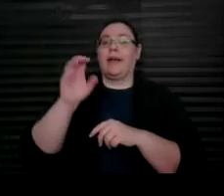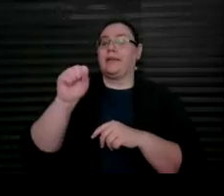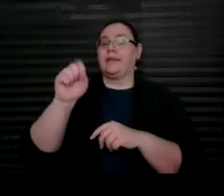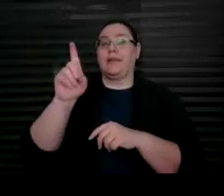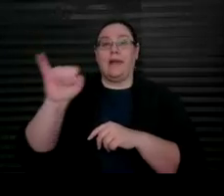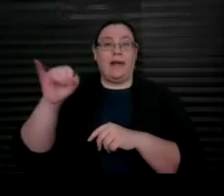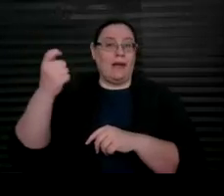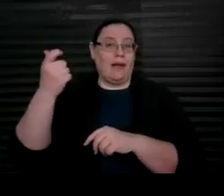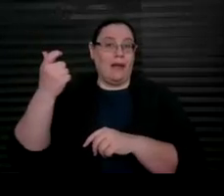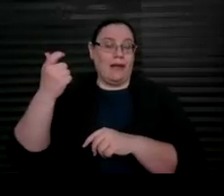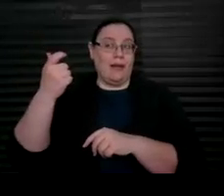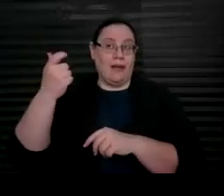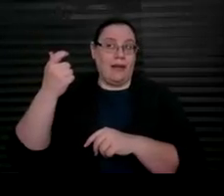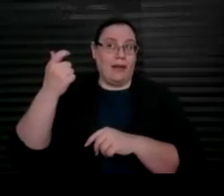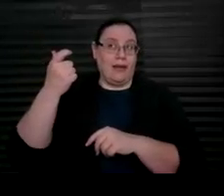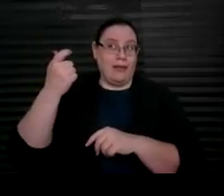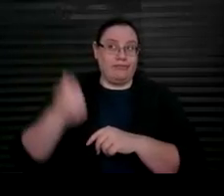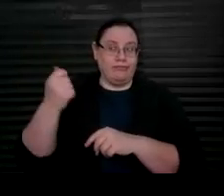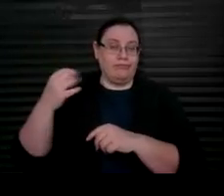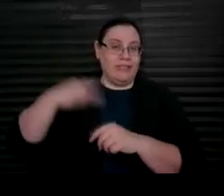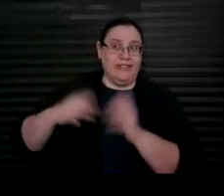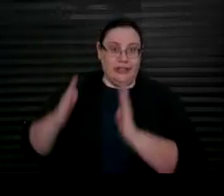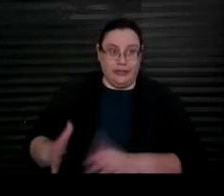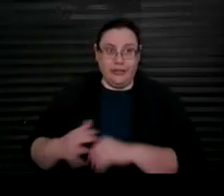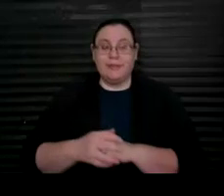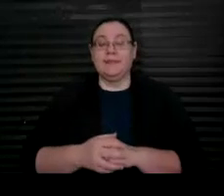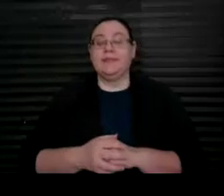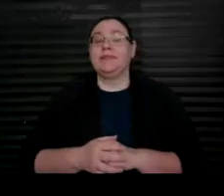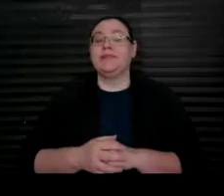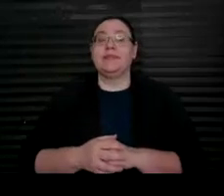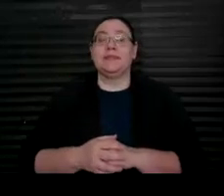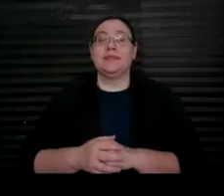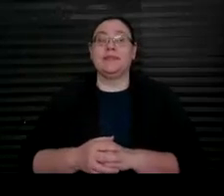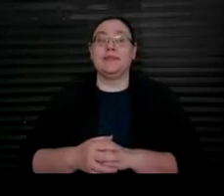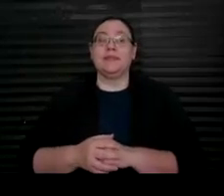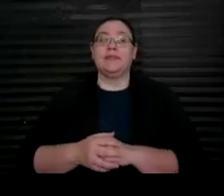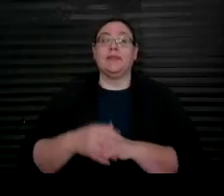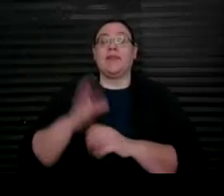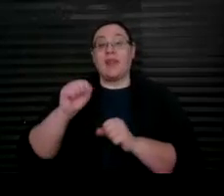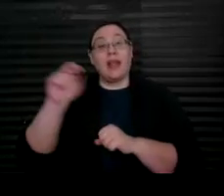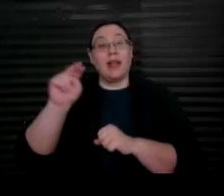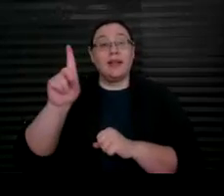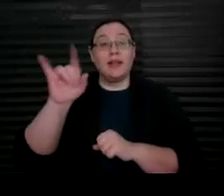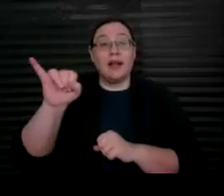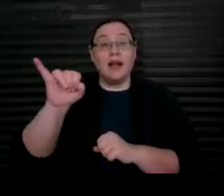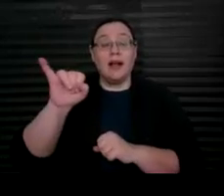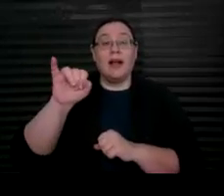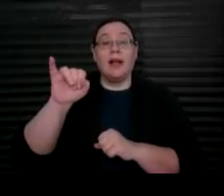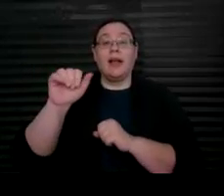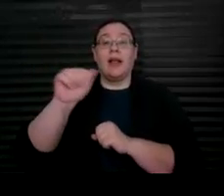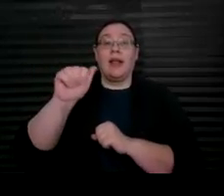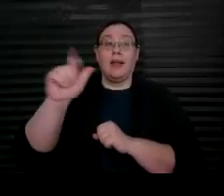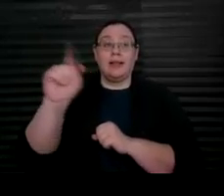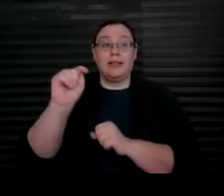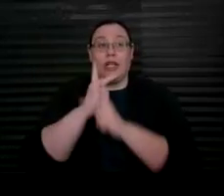beneficiaries. Excuse me. You can go to the NDI Assistive Technology Loan